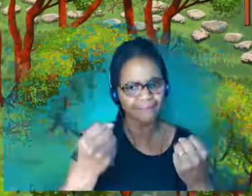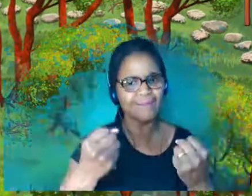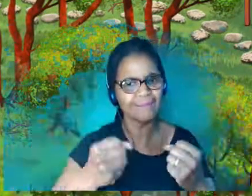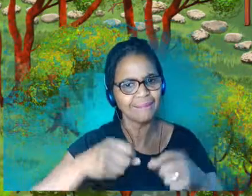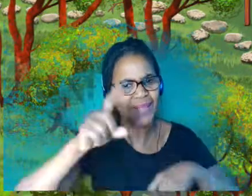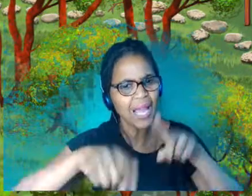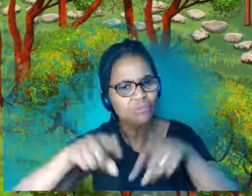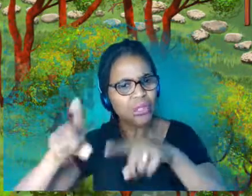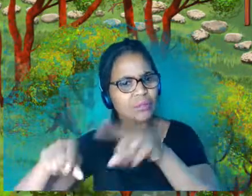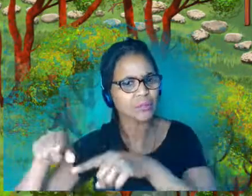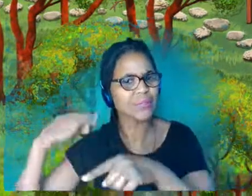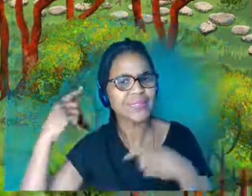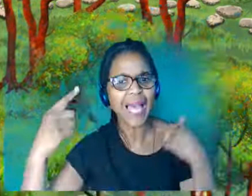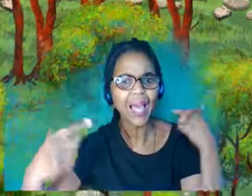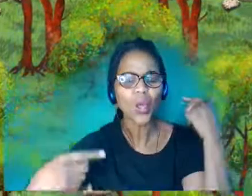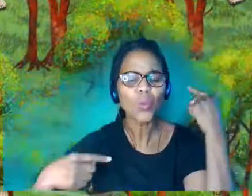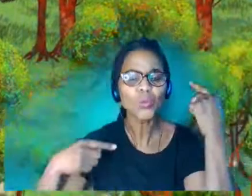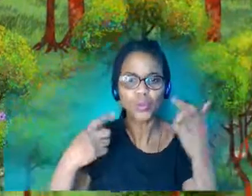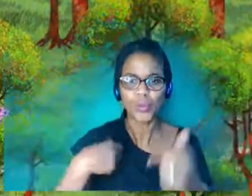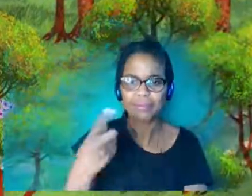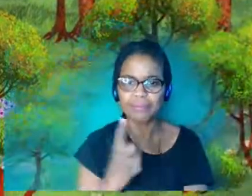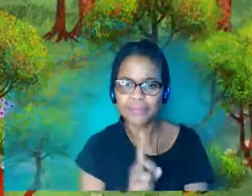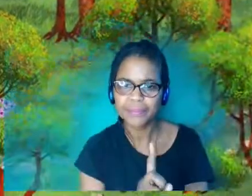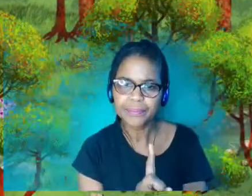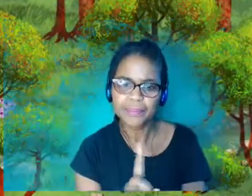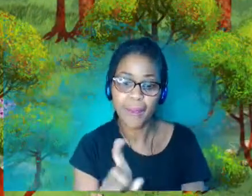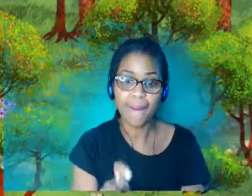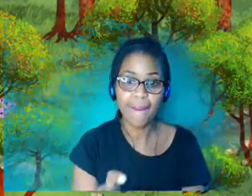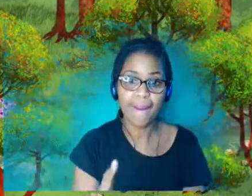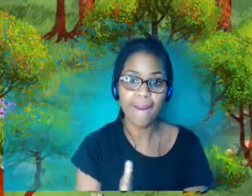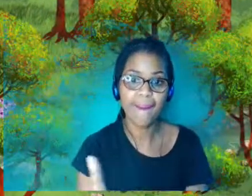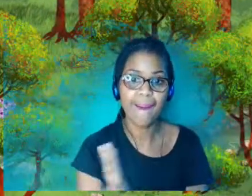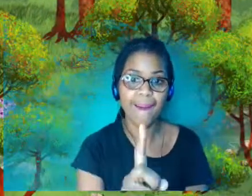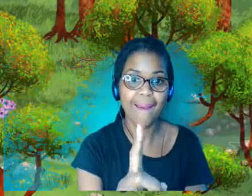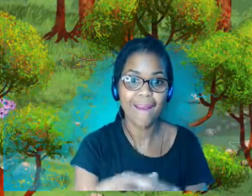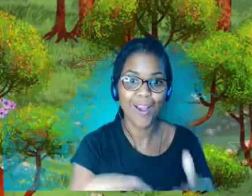So we're making our way now to a temple space.